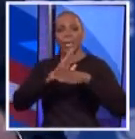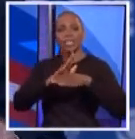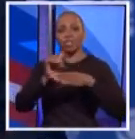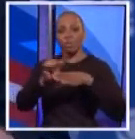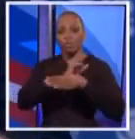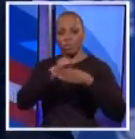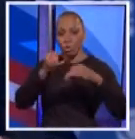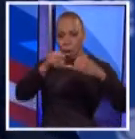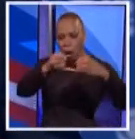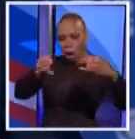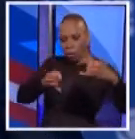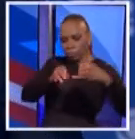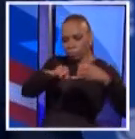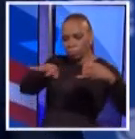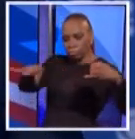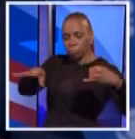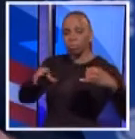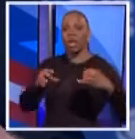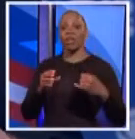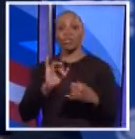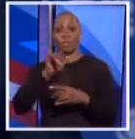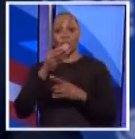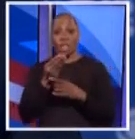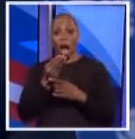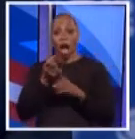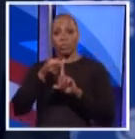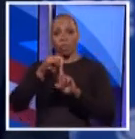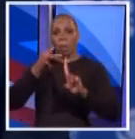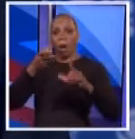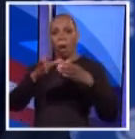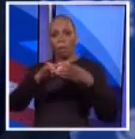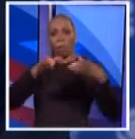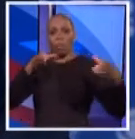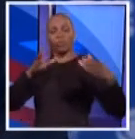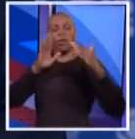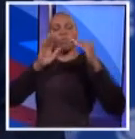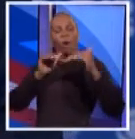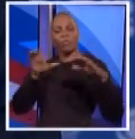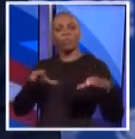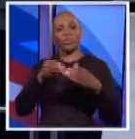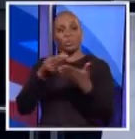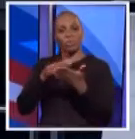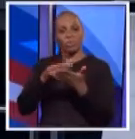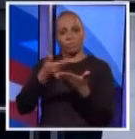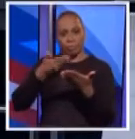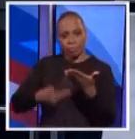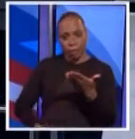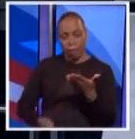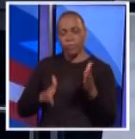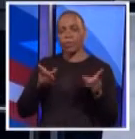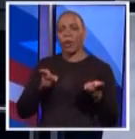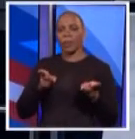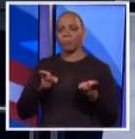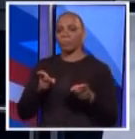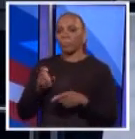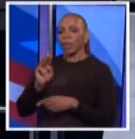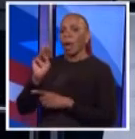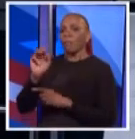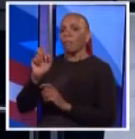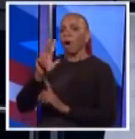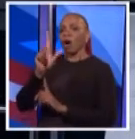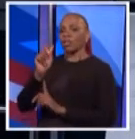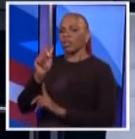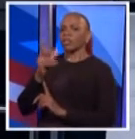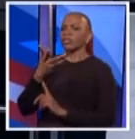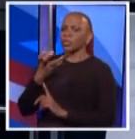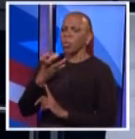you're actually going to grow jobs in New York City. So that's something that I hope we're going to be able to do if I'm controller. I just wondered if it gave you a greater sensitivity